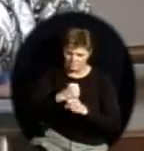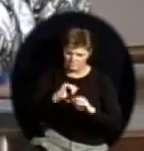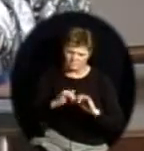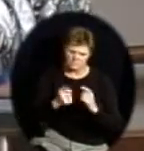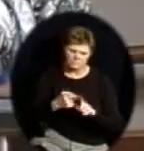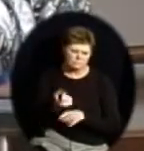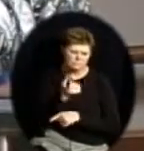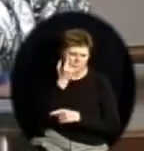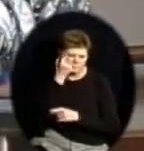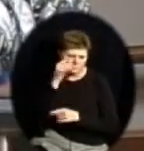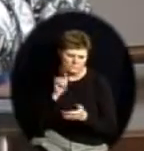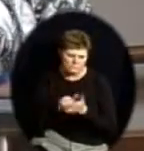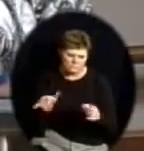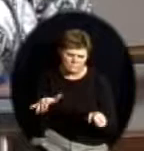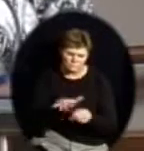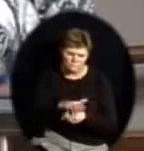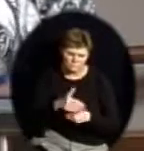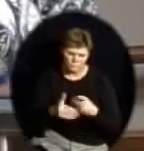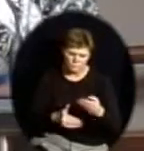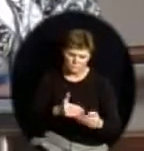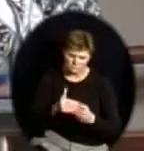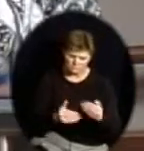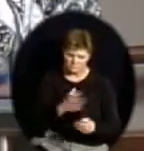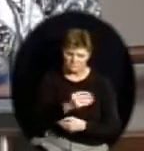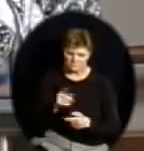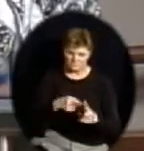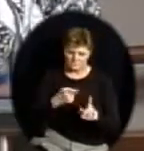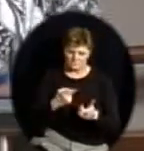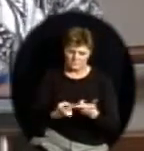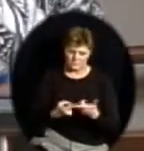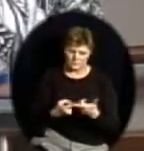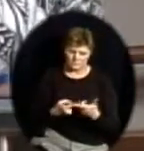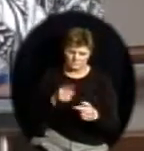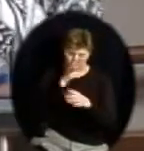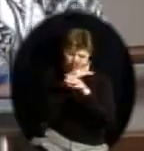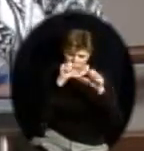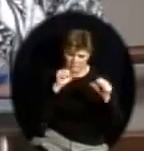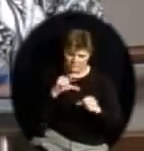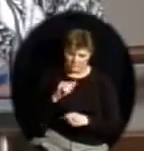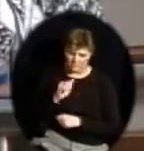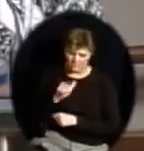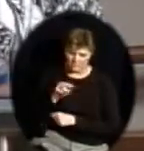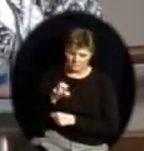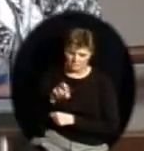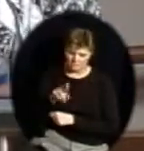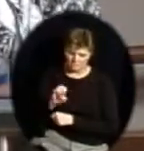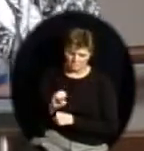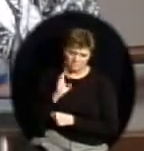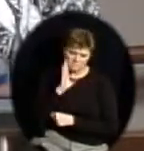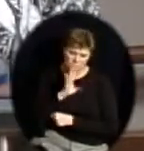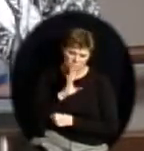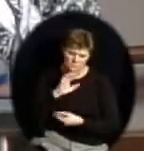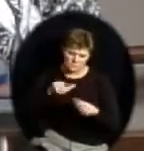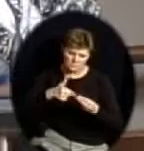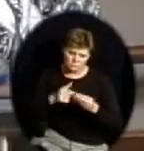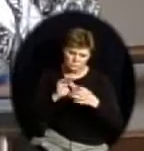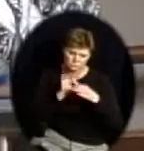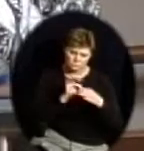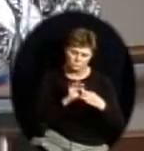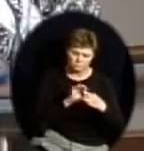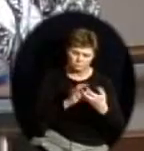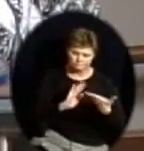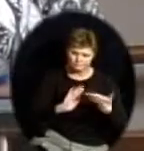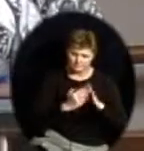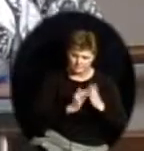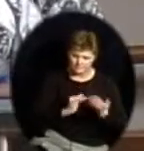process. And then President Gilmore will give a brief update on the Joint City Council and School Board meeting that was held a couple weeks ago, the first